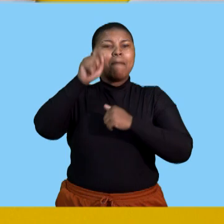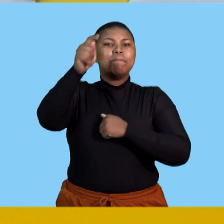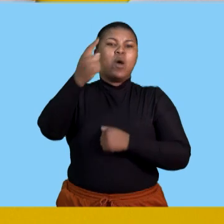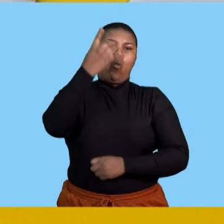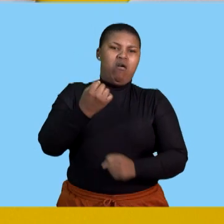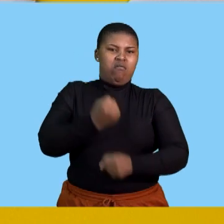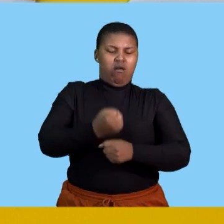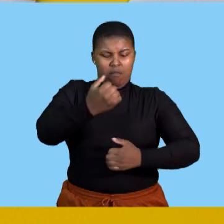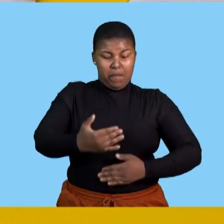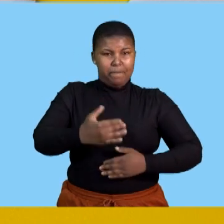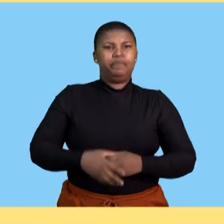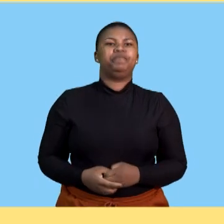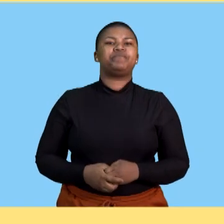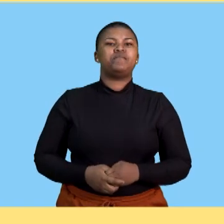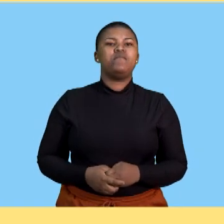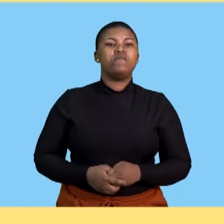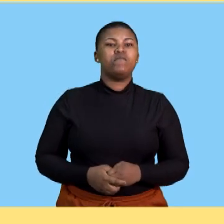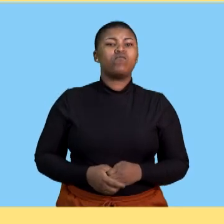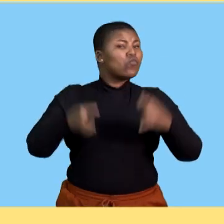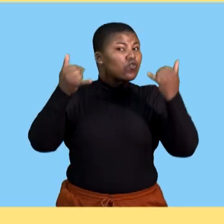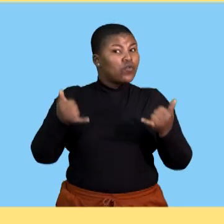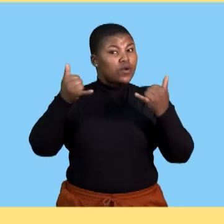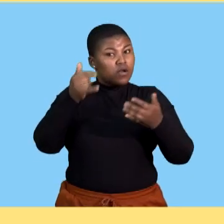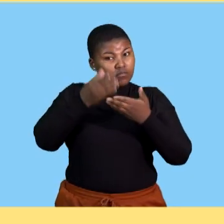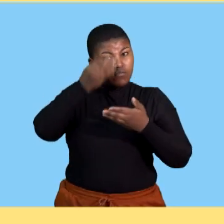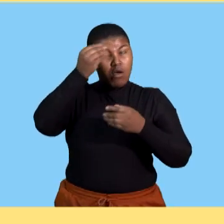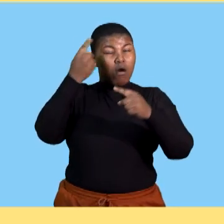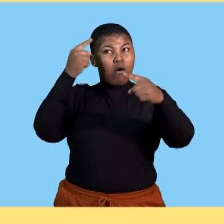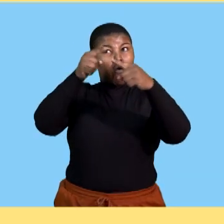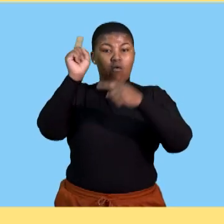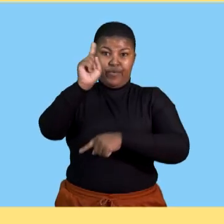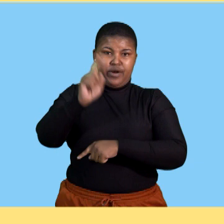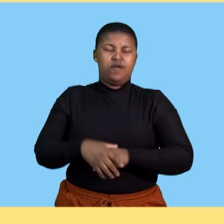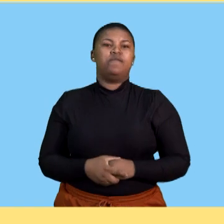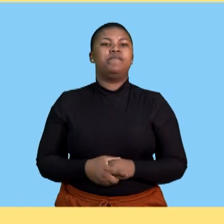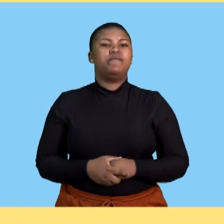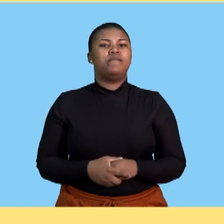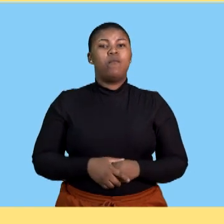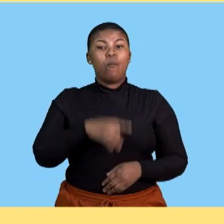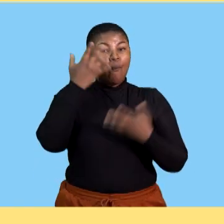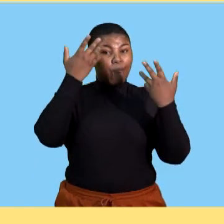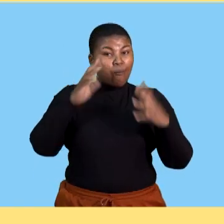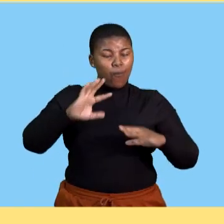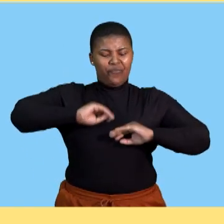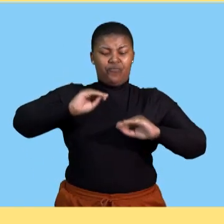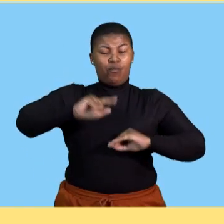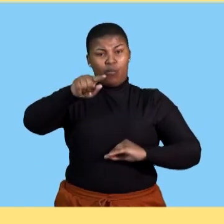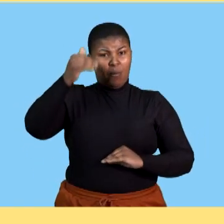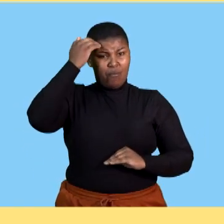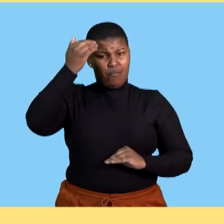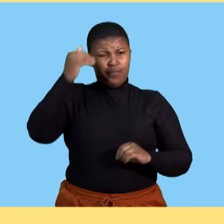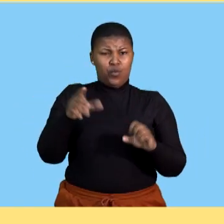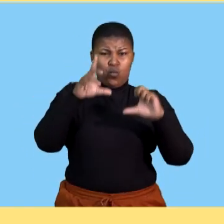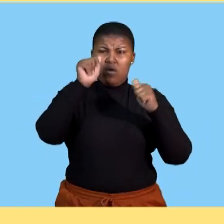within one year? Here are today's lesson objectives. By the end of the lesson